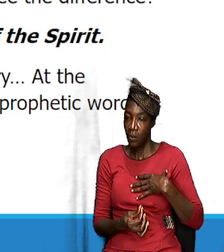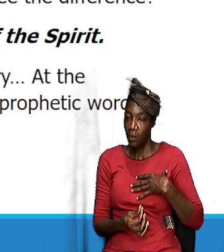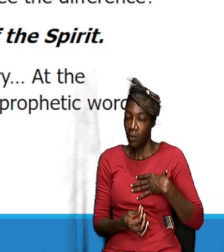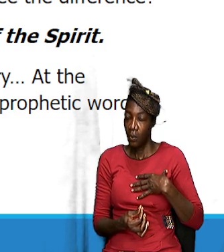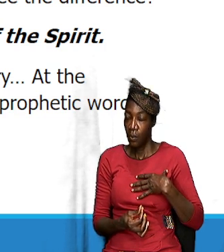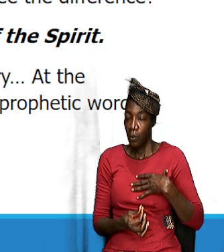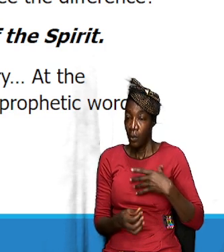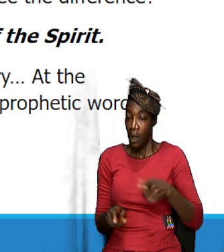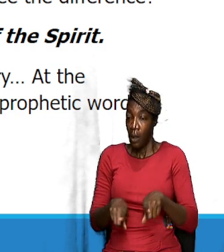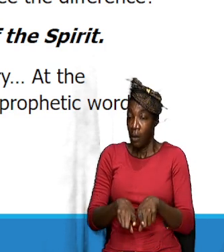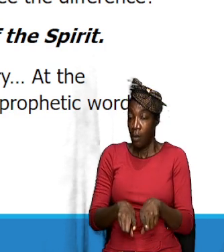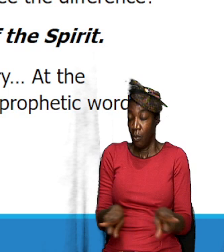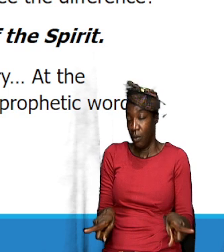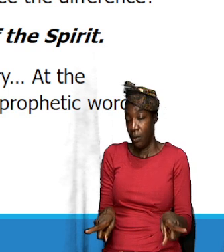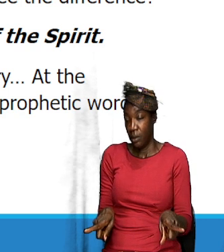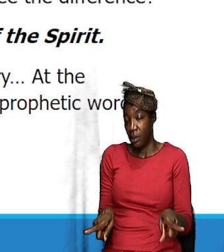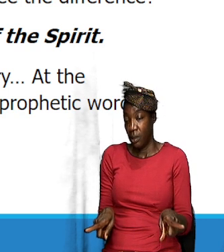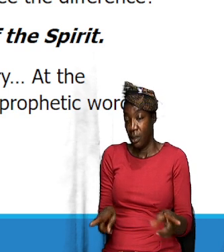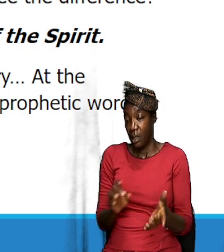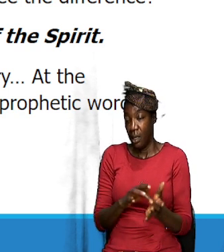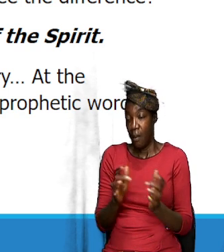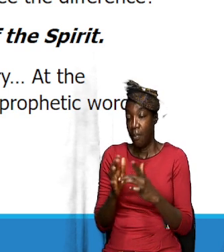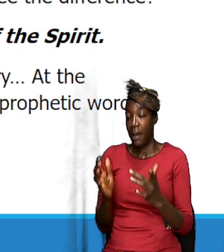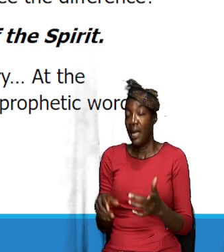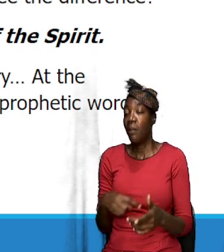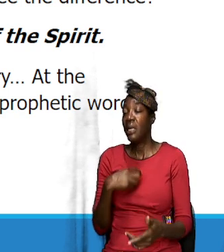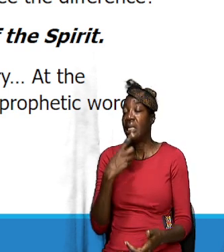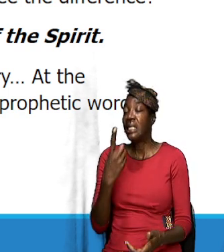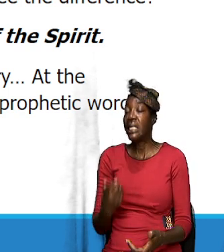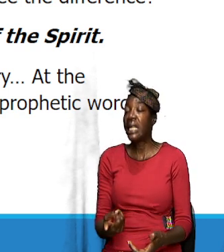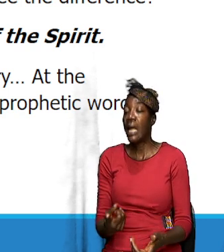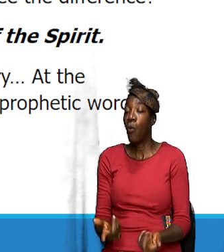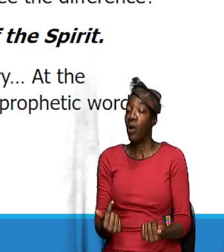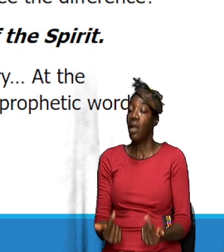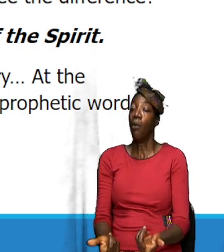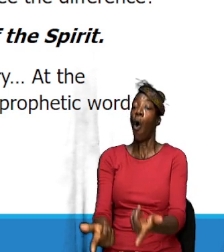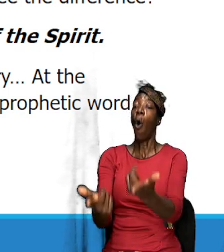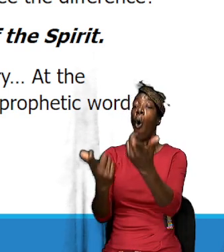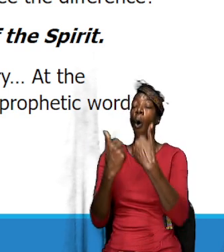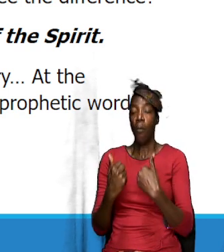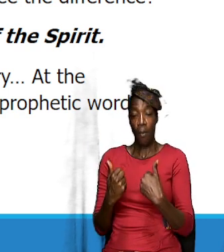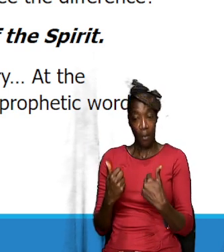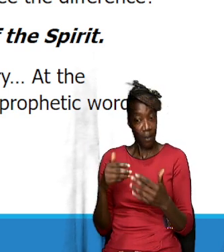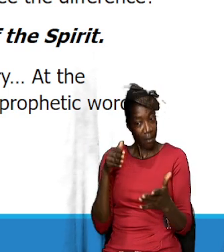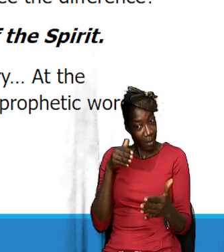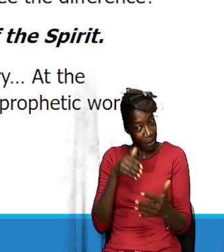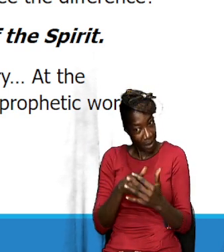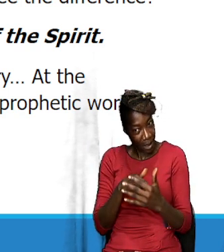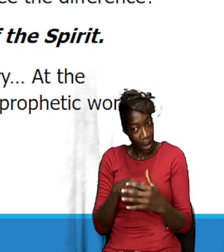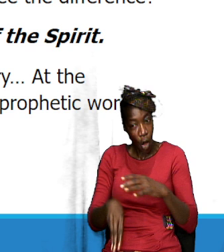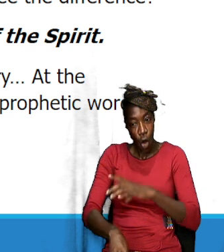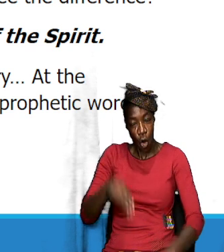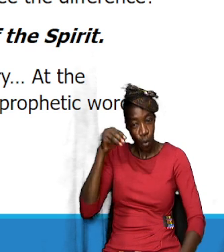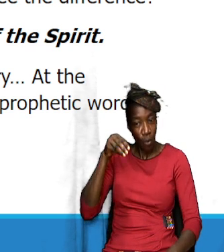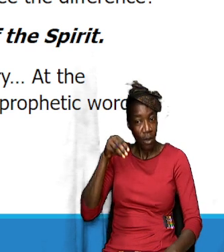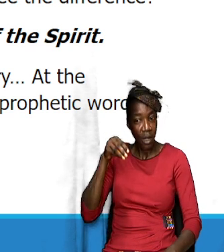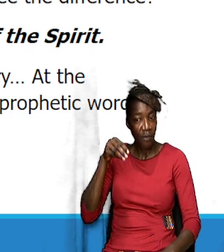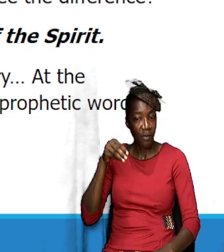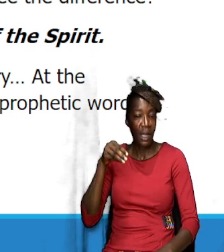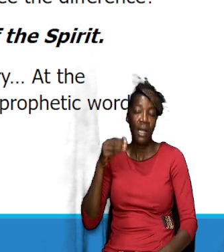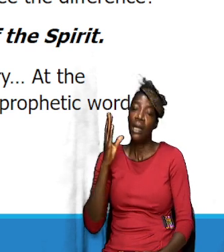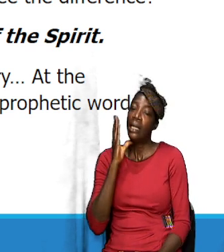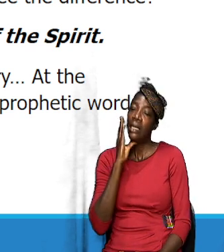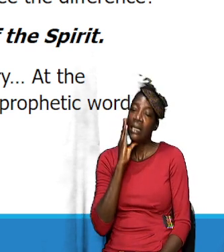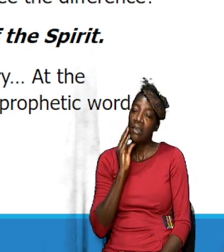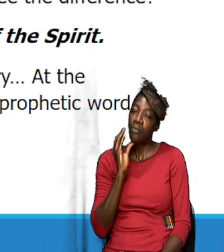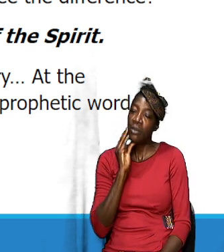However, the Scripture says, when he returned out of that experience, after